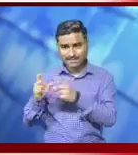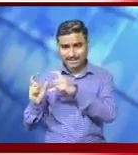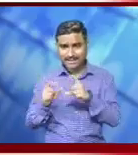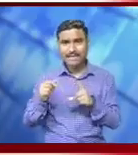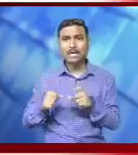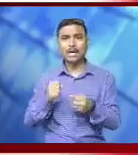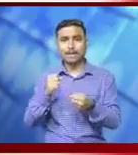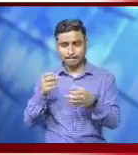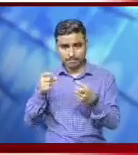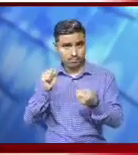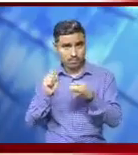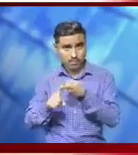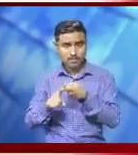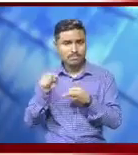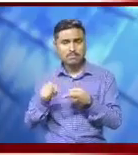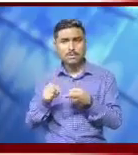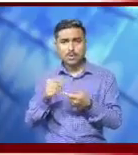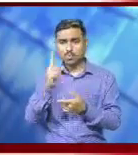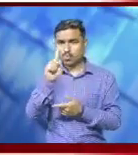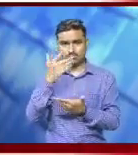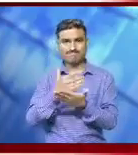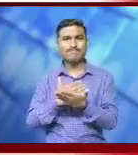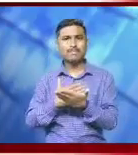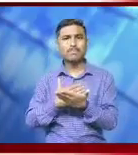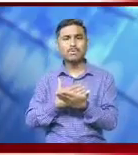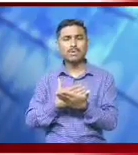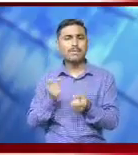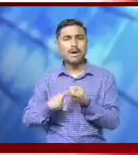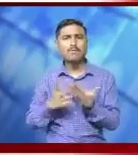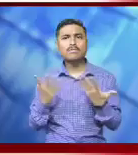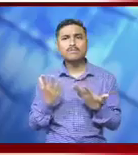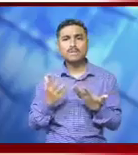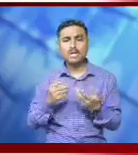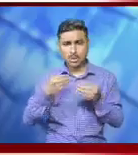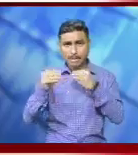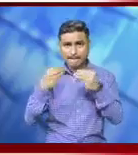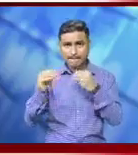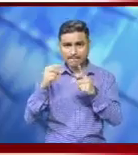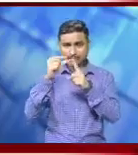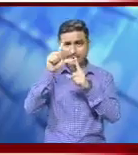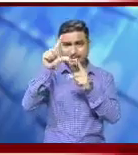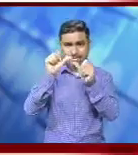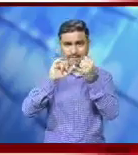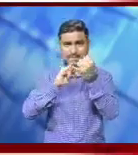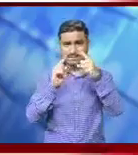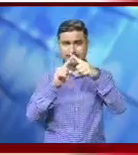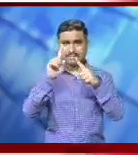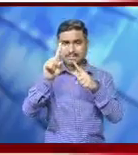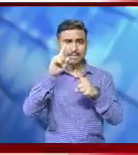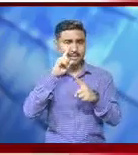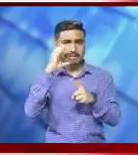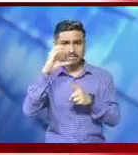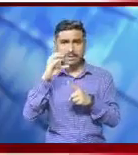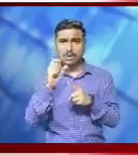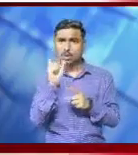Development Department, organized a workshop awareness program on the ban on single use of plastic at